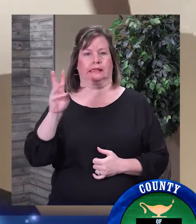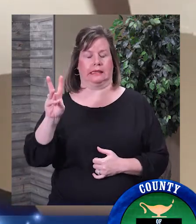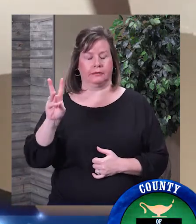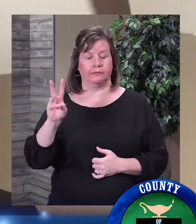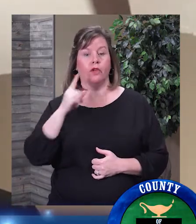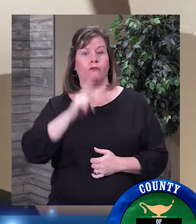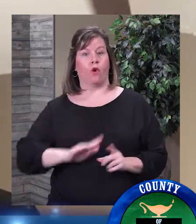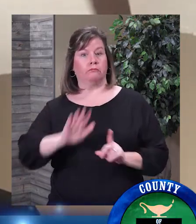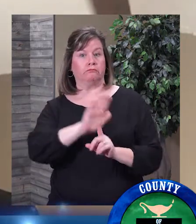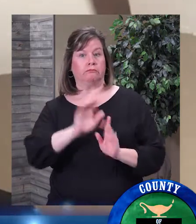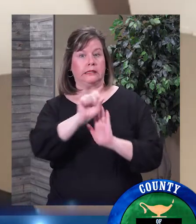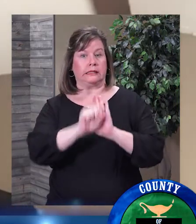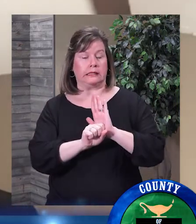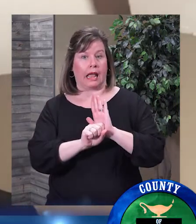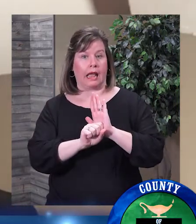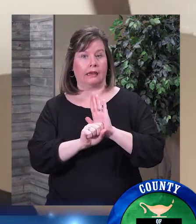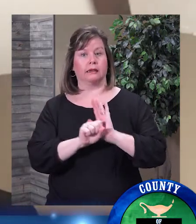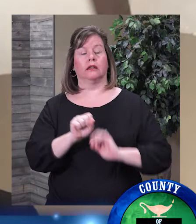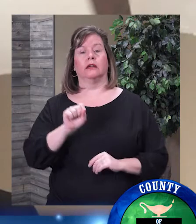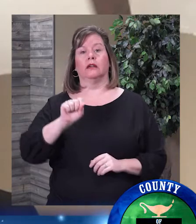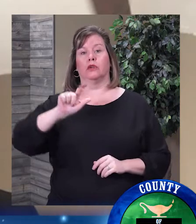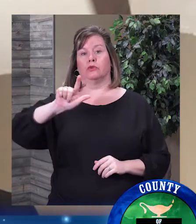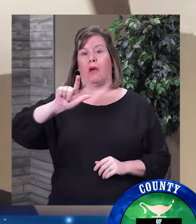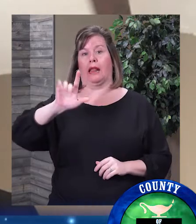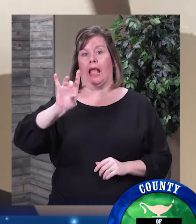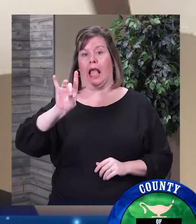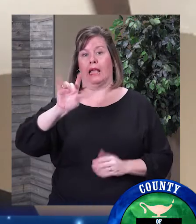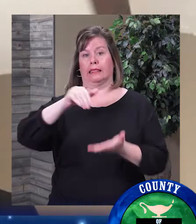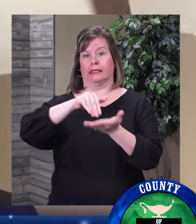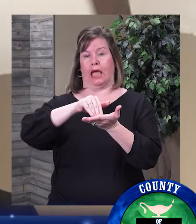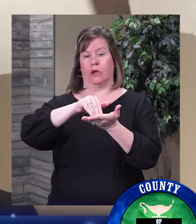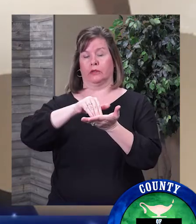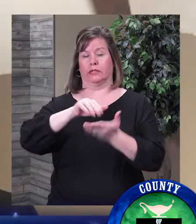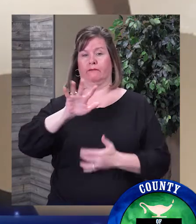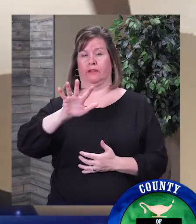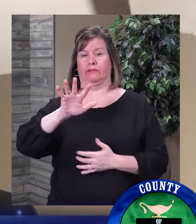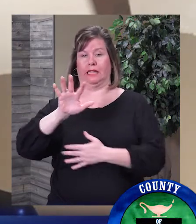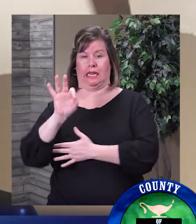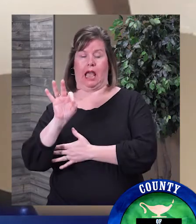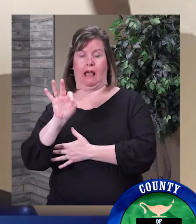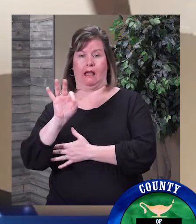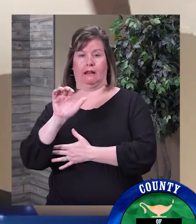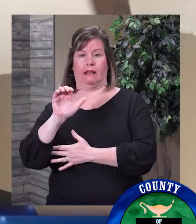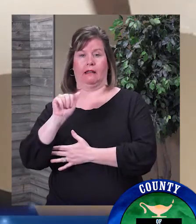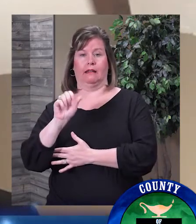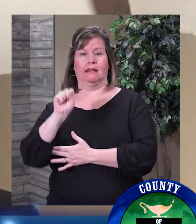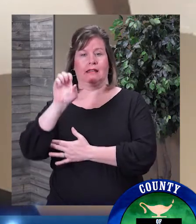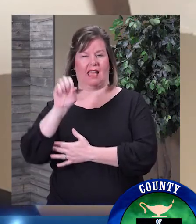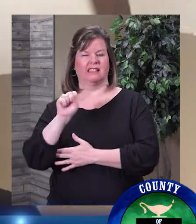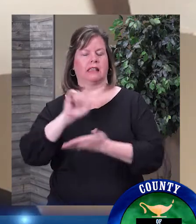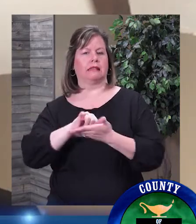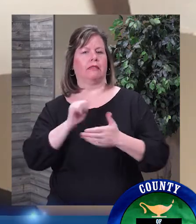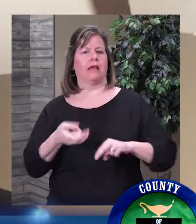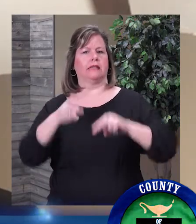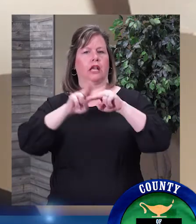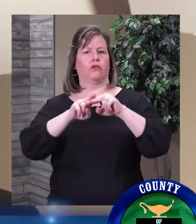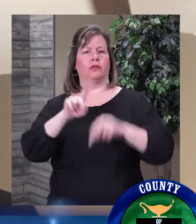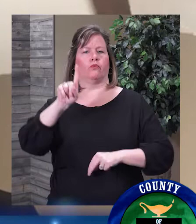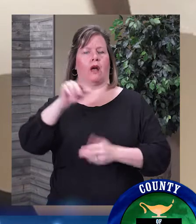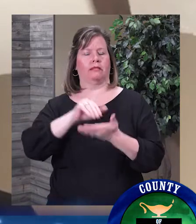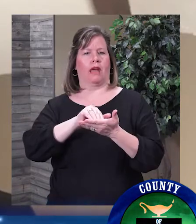as of last report we're at 28,059 cases of coronavirus which is an increase of 1